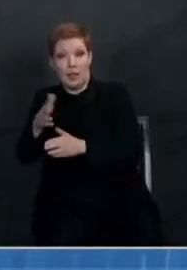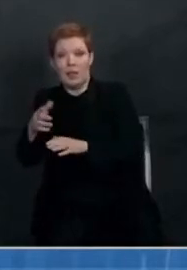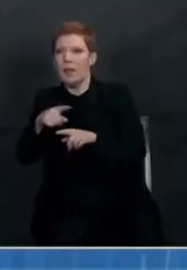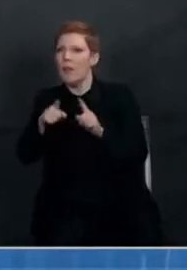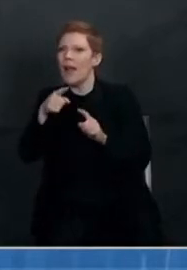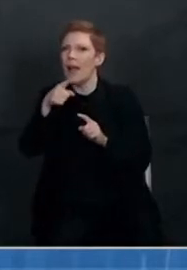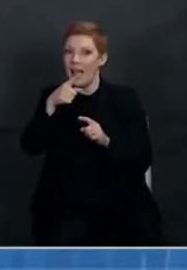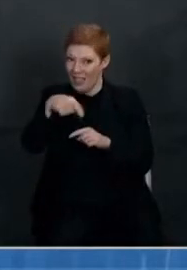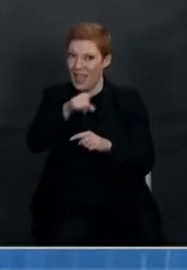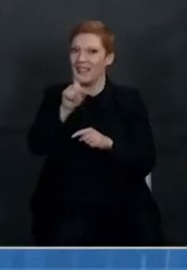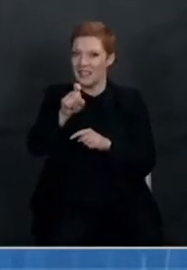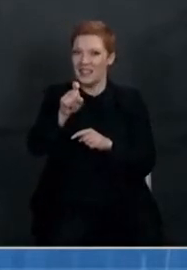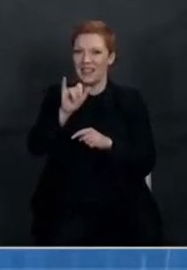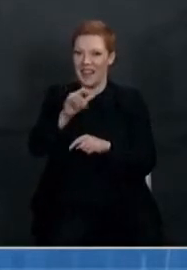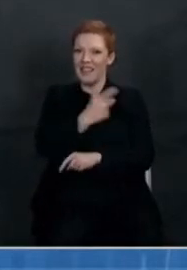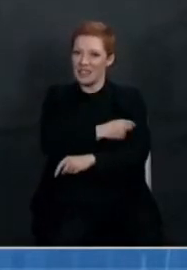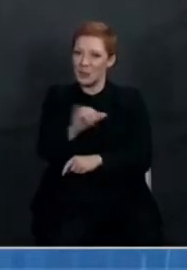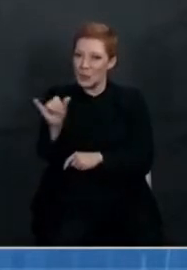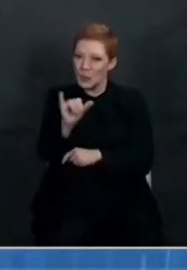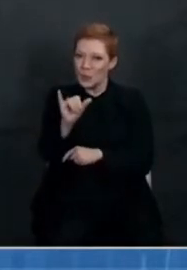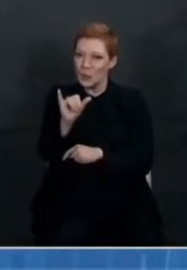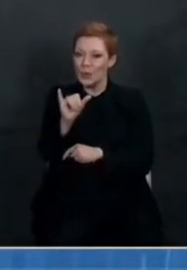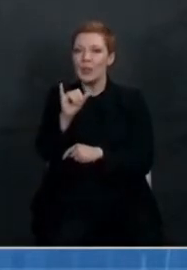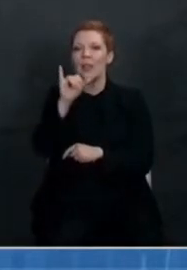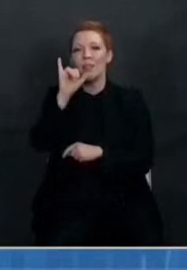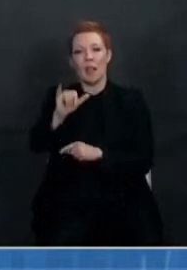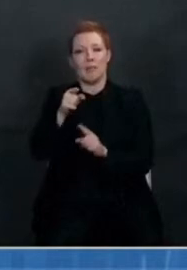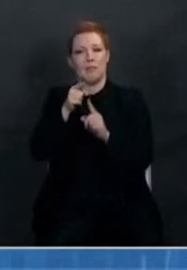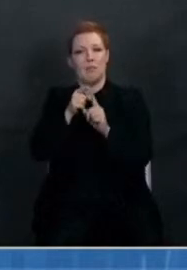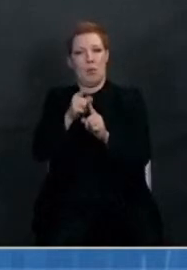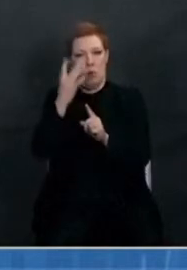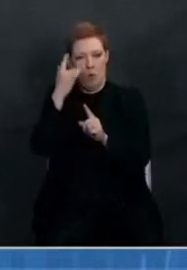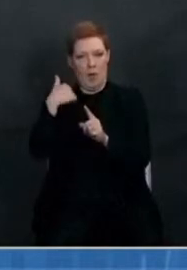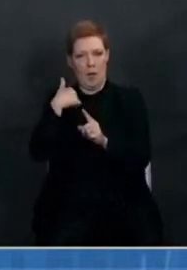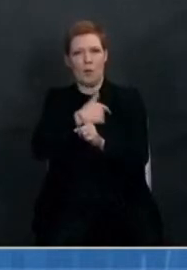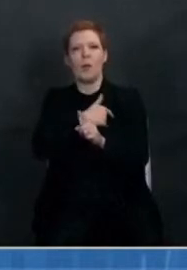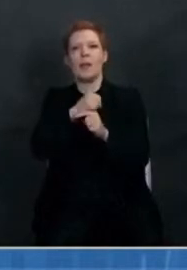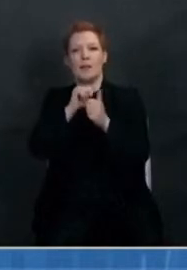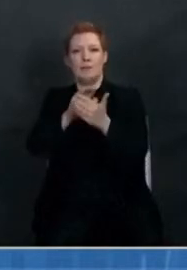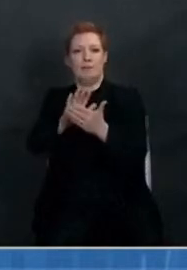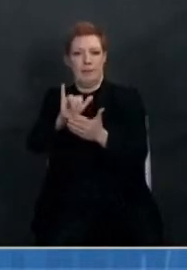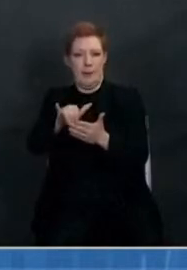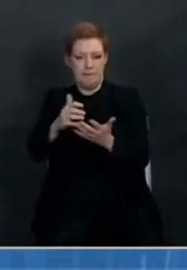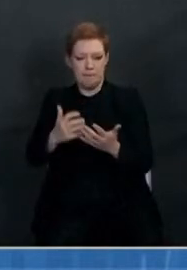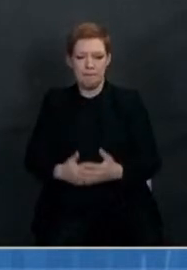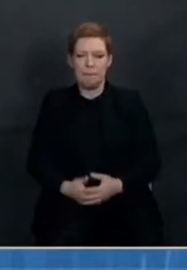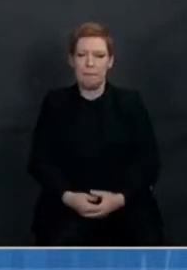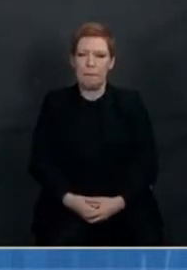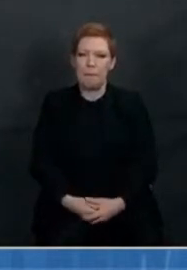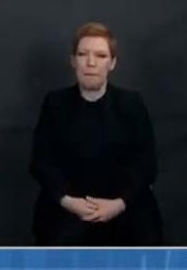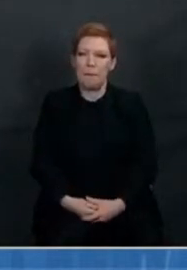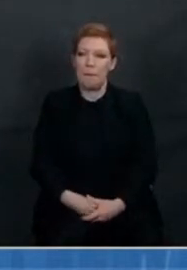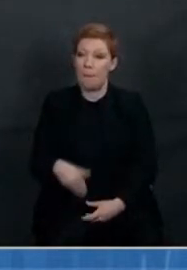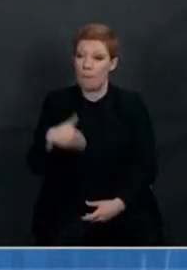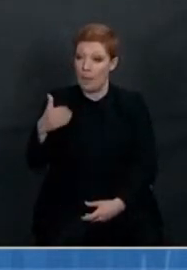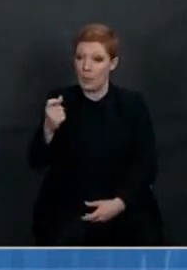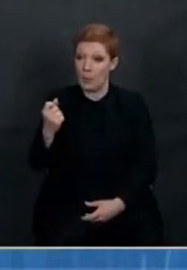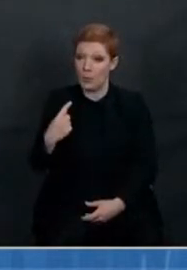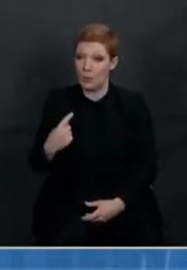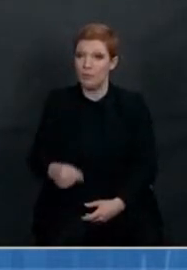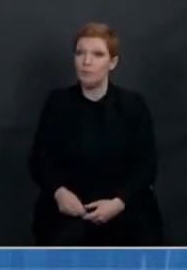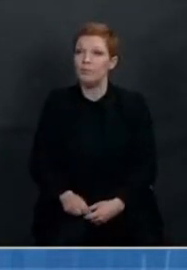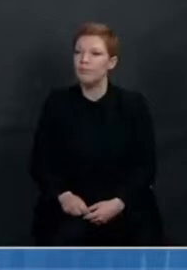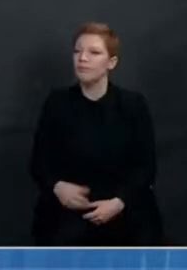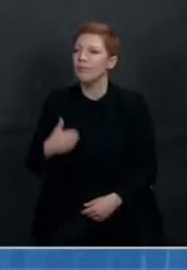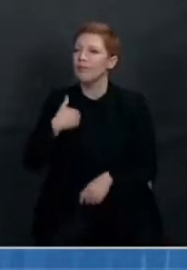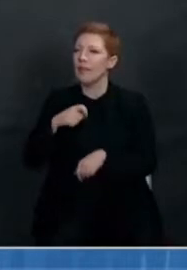the information at our fingertips. So that's a call out we're asking for. Next question. All right. We have time for a couple more